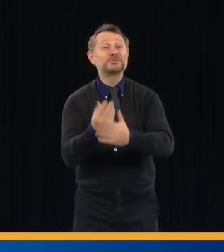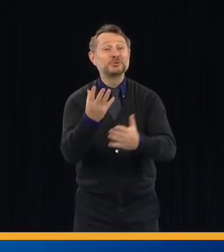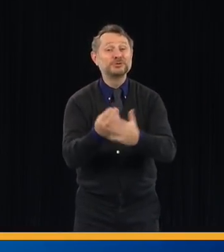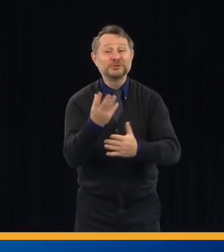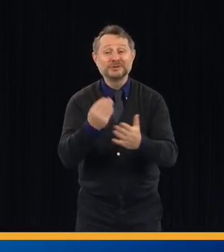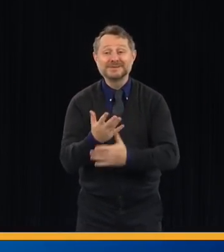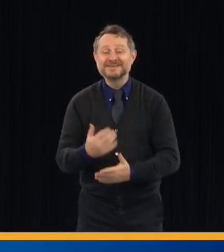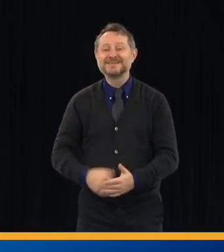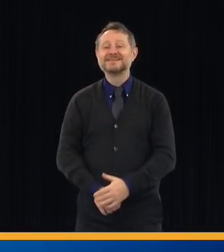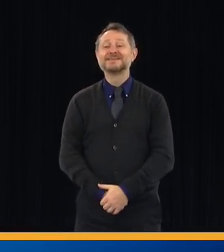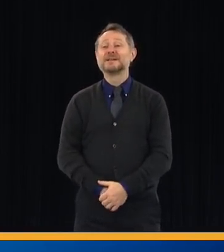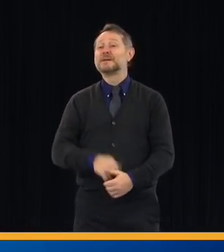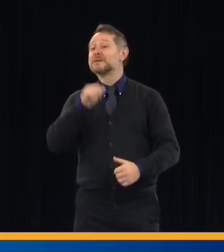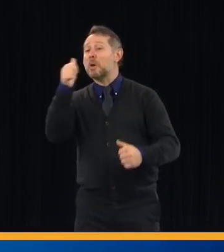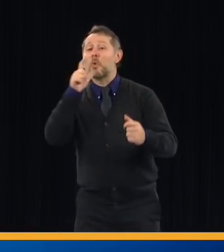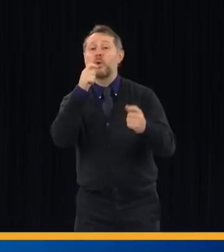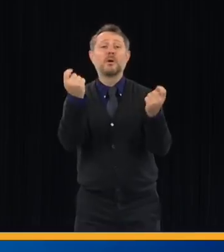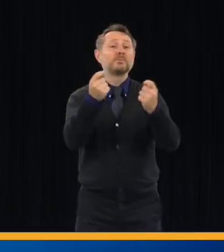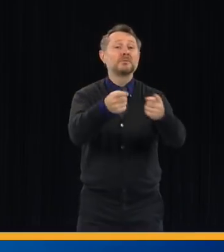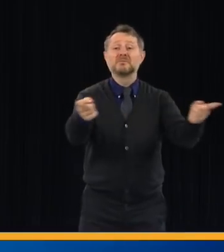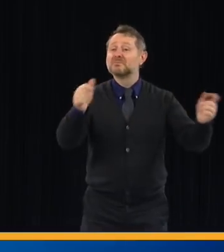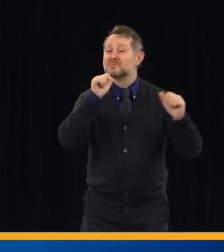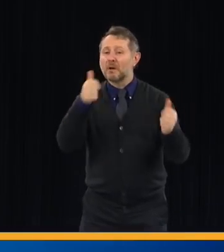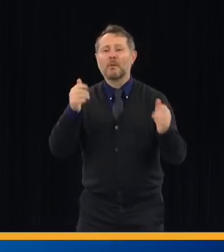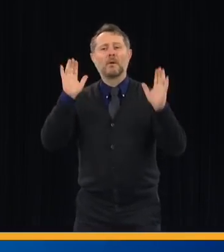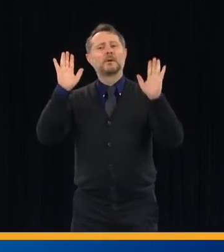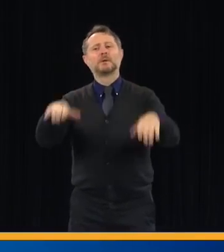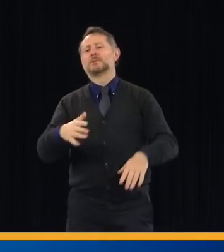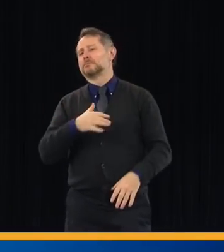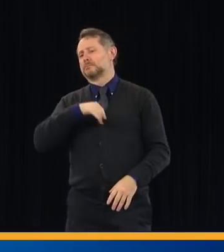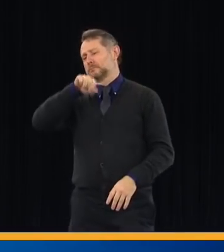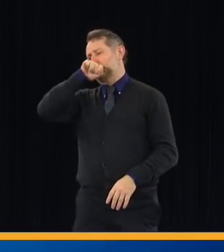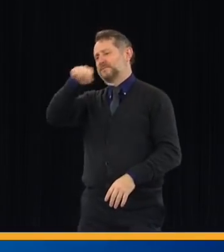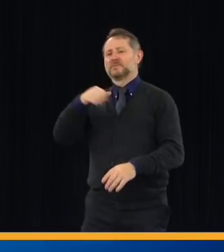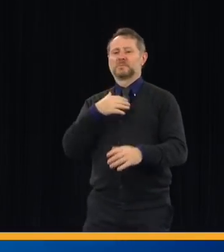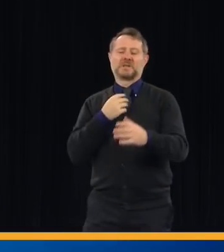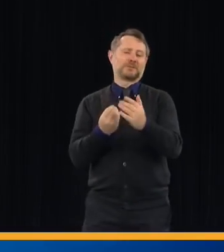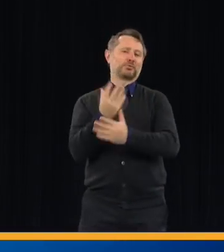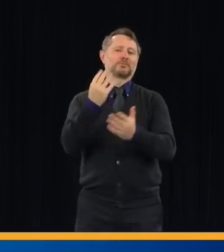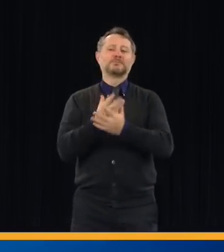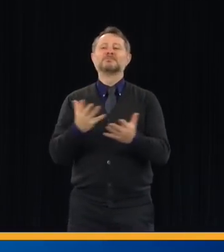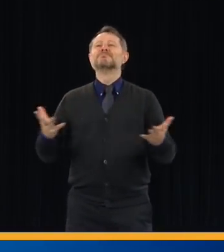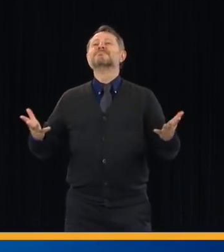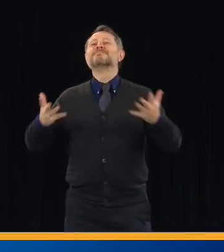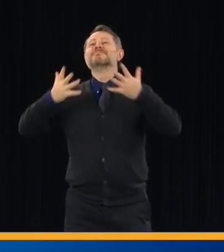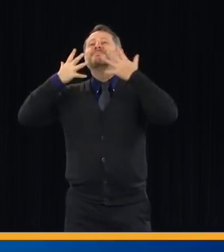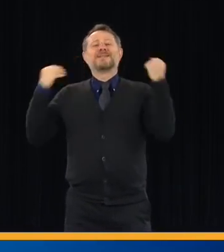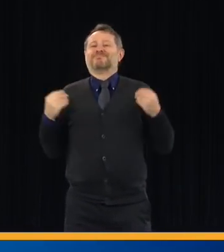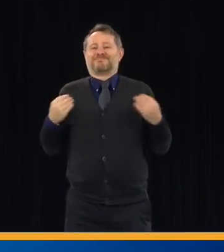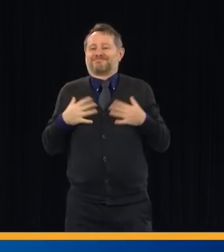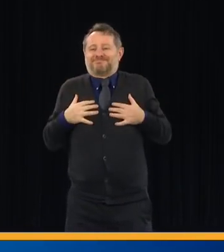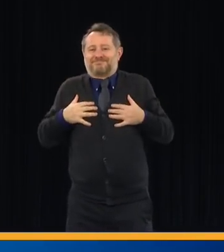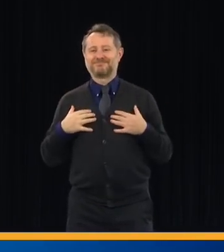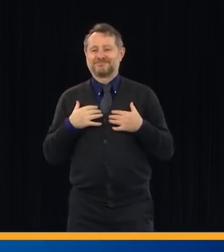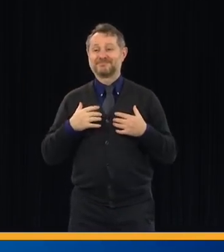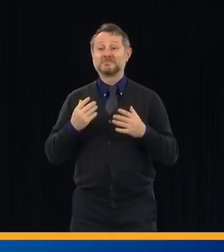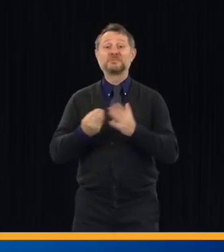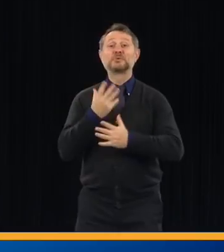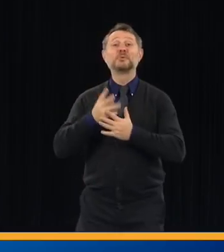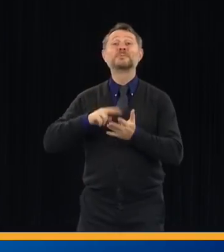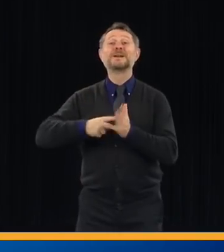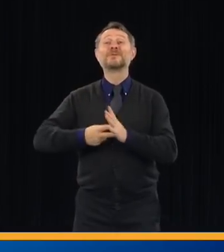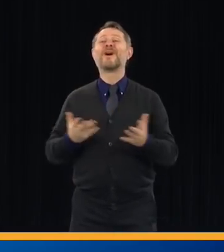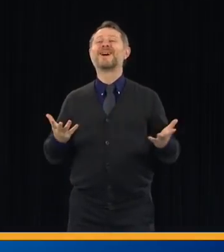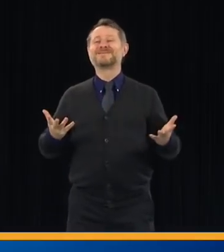aren't celebrating. Spring is my favorite season. What spring says to all of us is it's a time of rebirth,